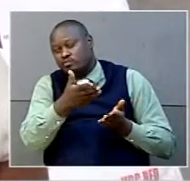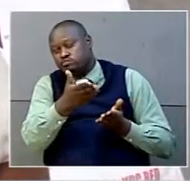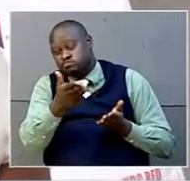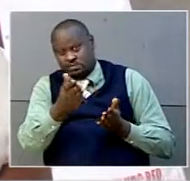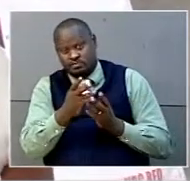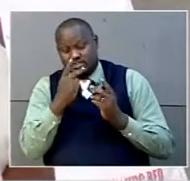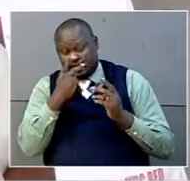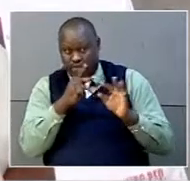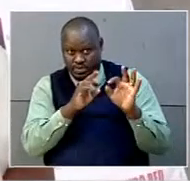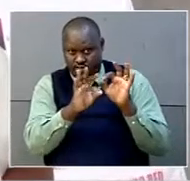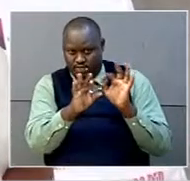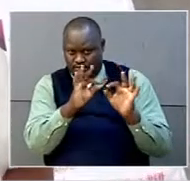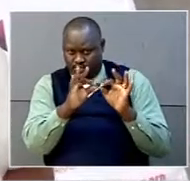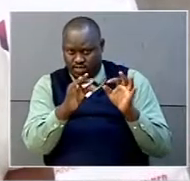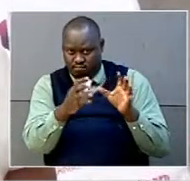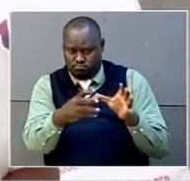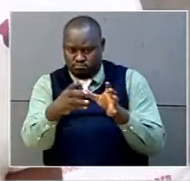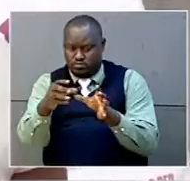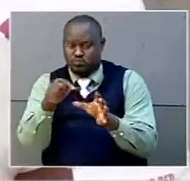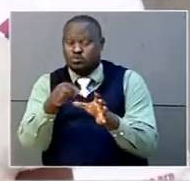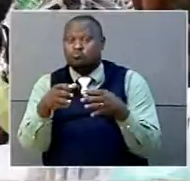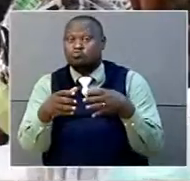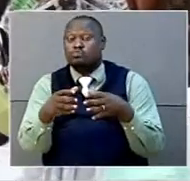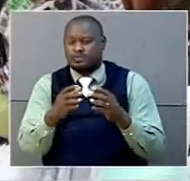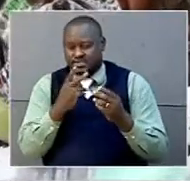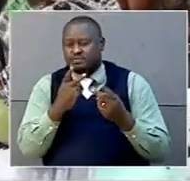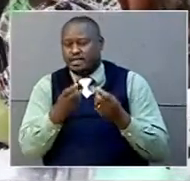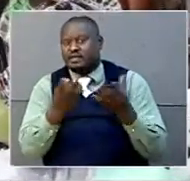to benefit from our coming here.